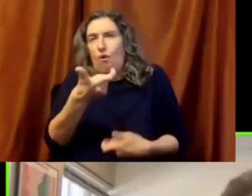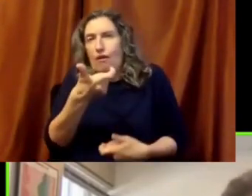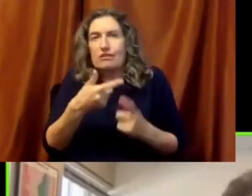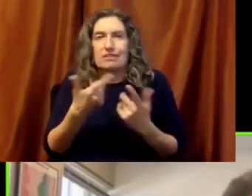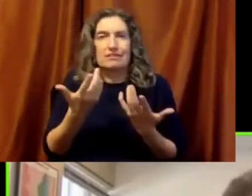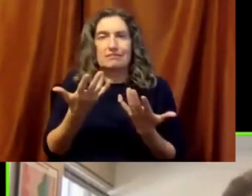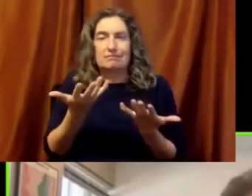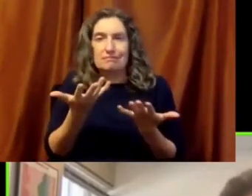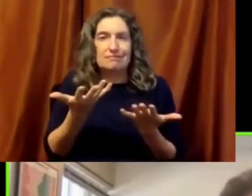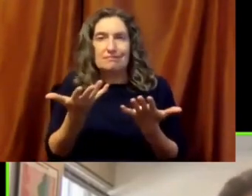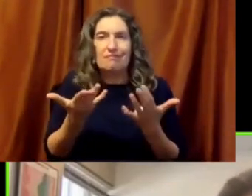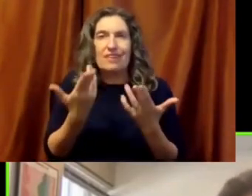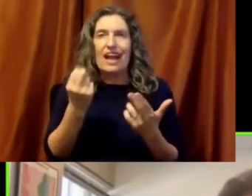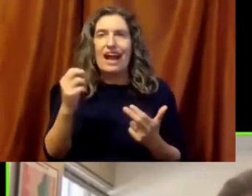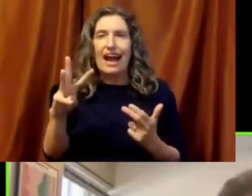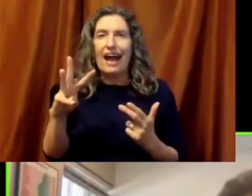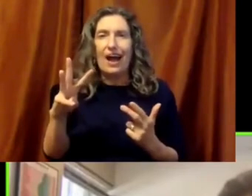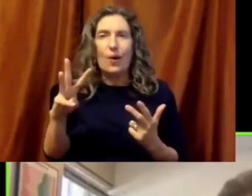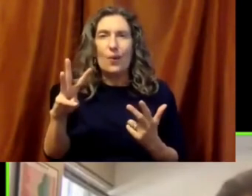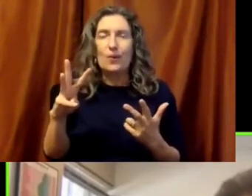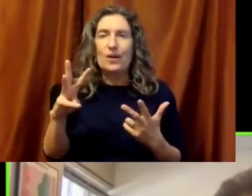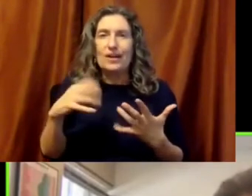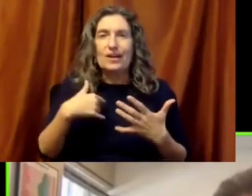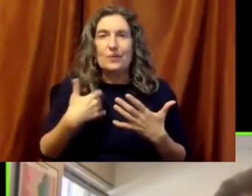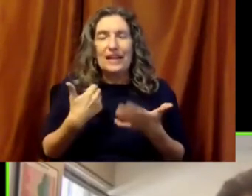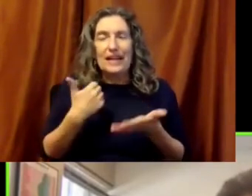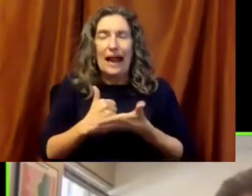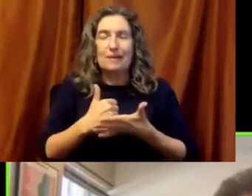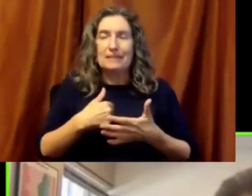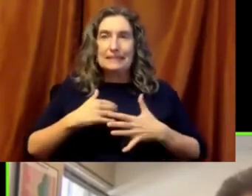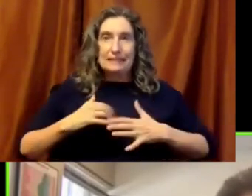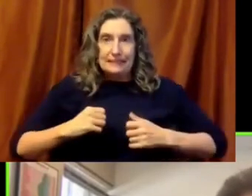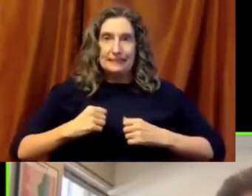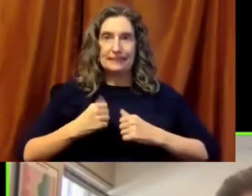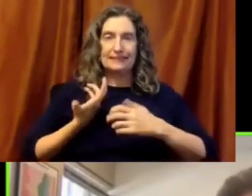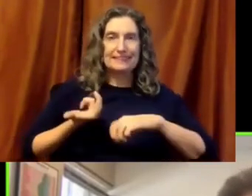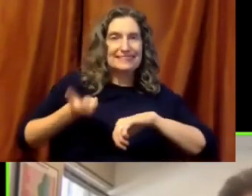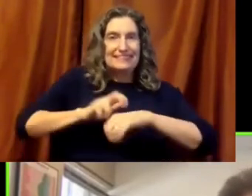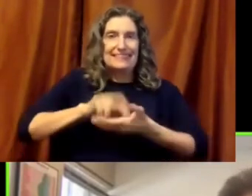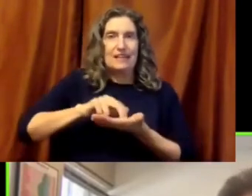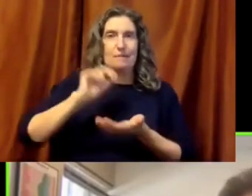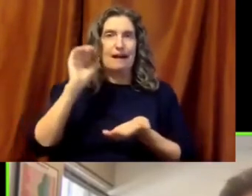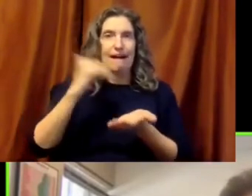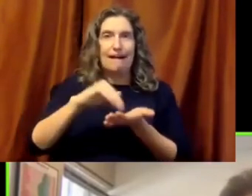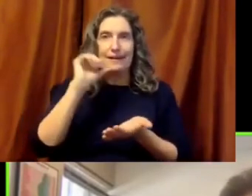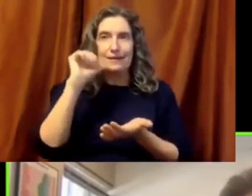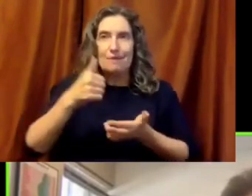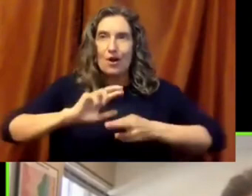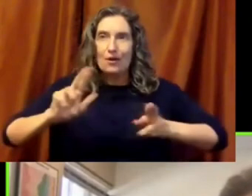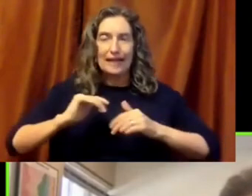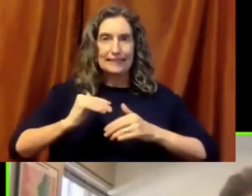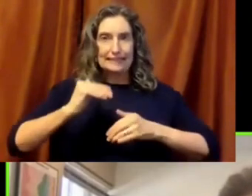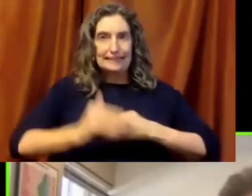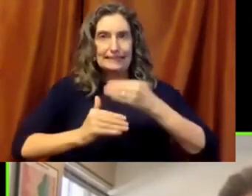watching from all over the planet about, you know, how we get ourselves up the next day and keep moving,